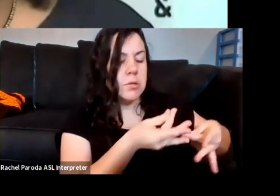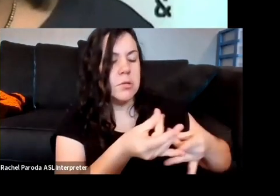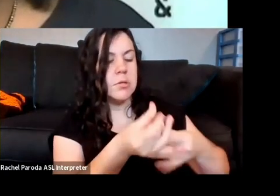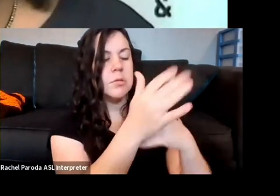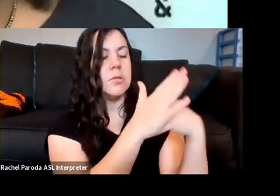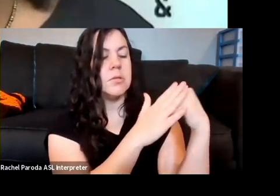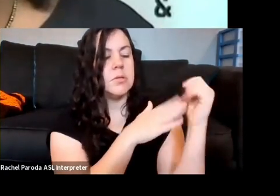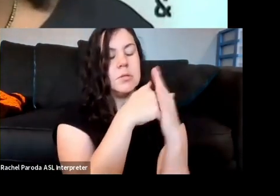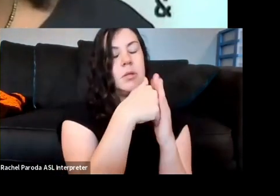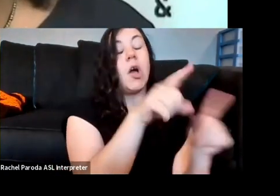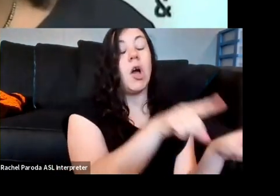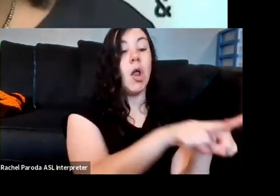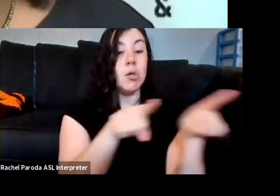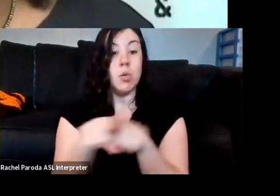the living.